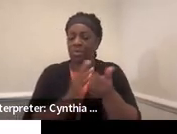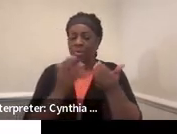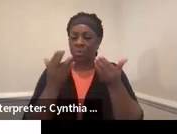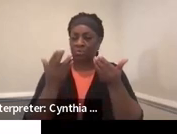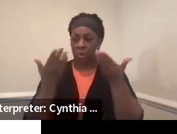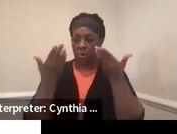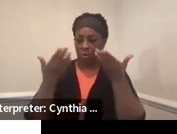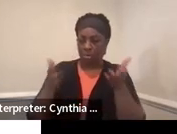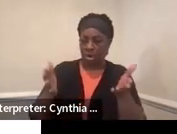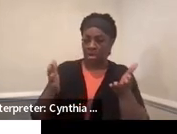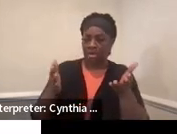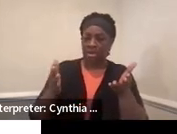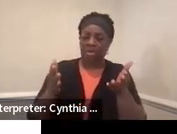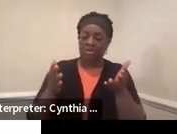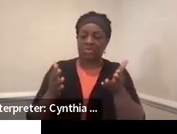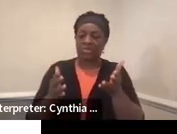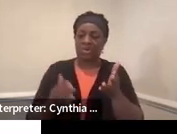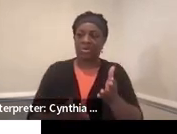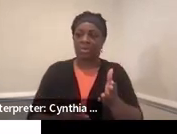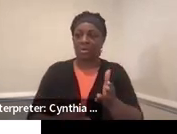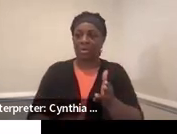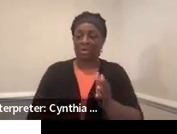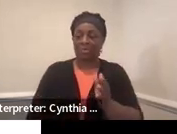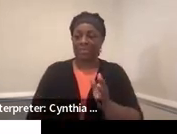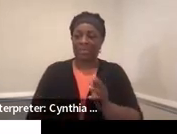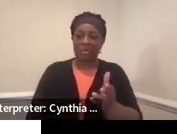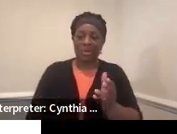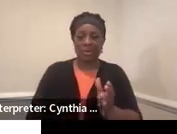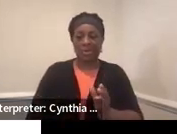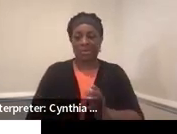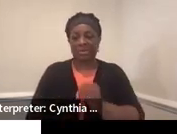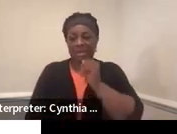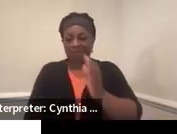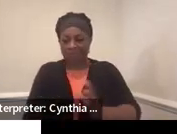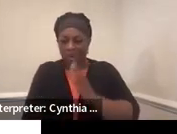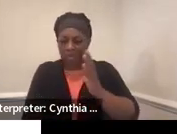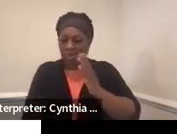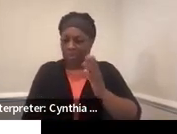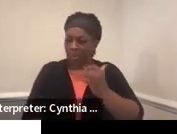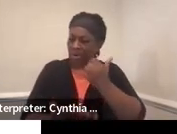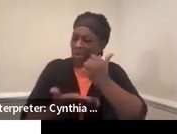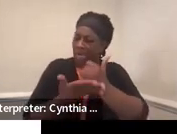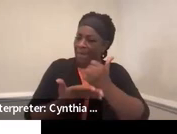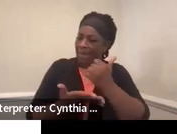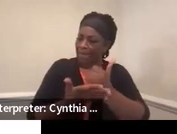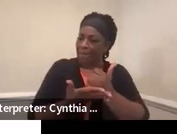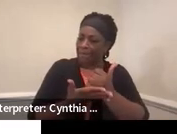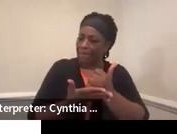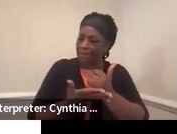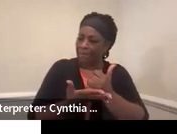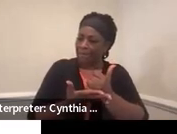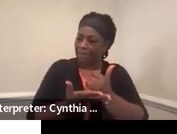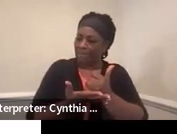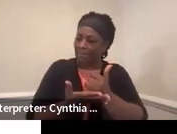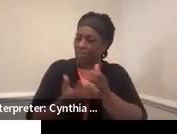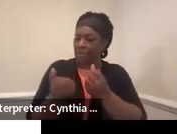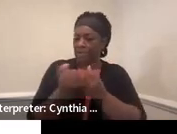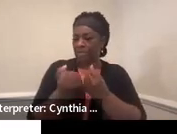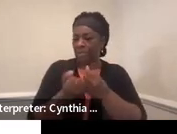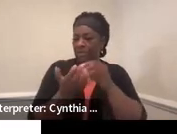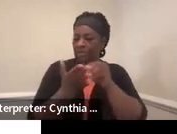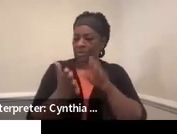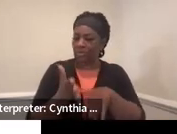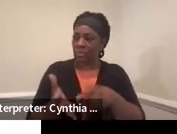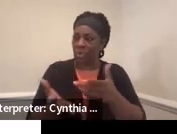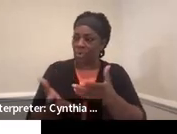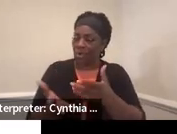just stick with the informal student interview and stay there. We want to help, we want to have the student help